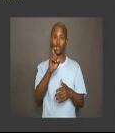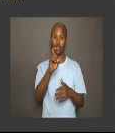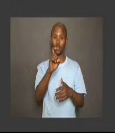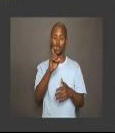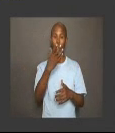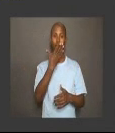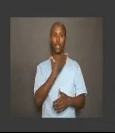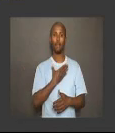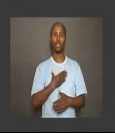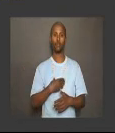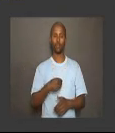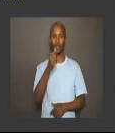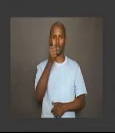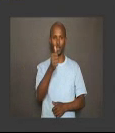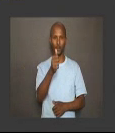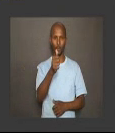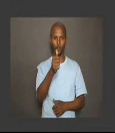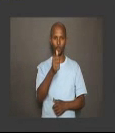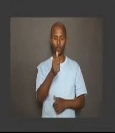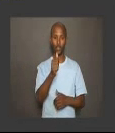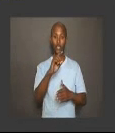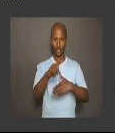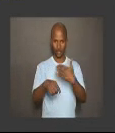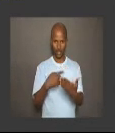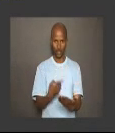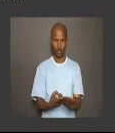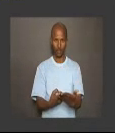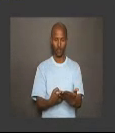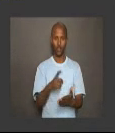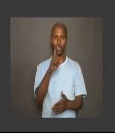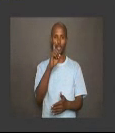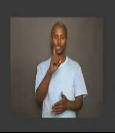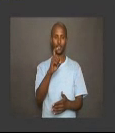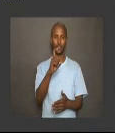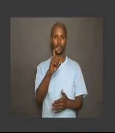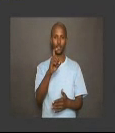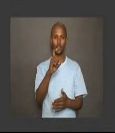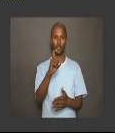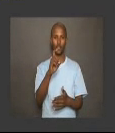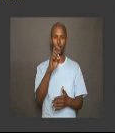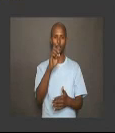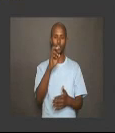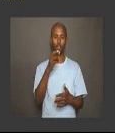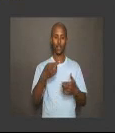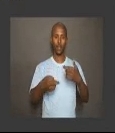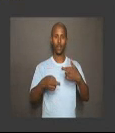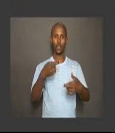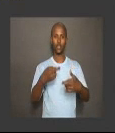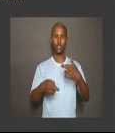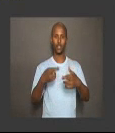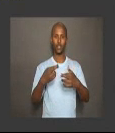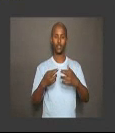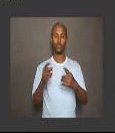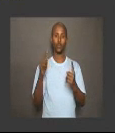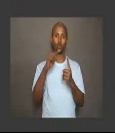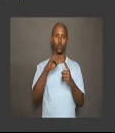an element of A, such that X is R related to